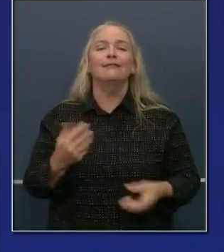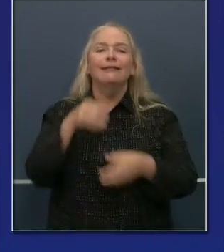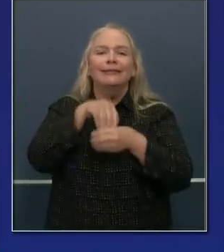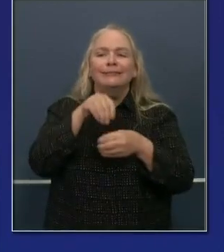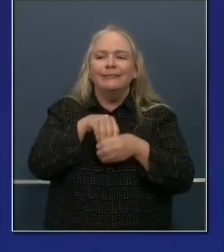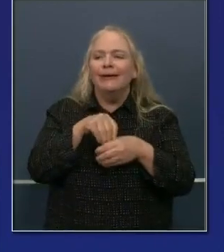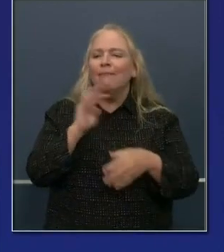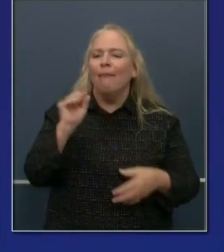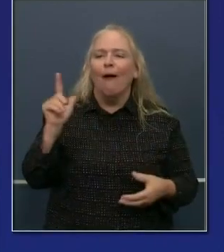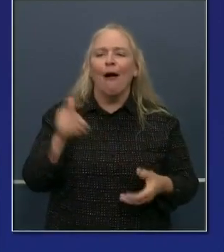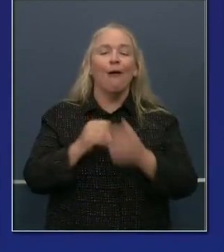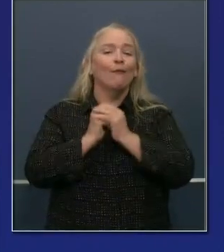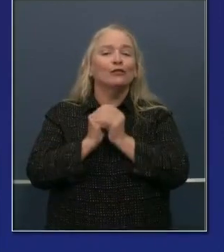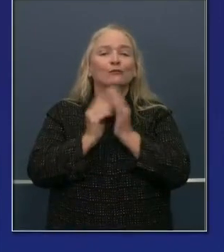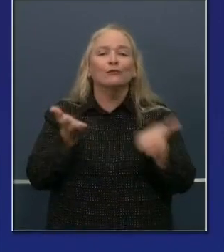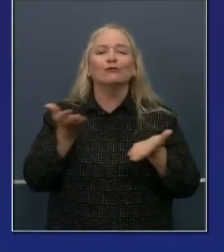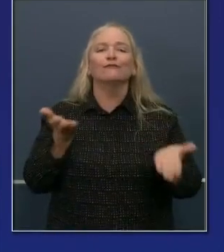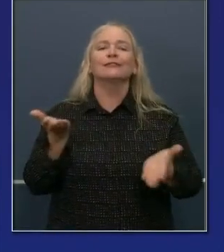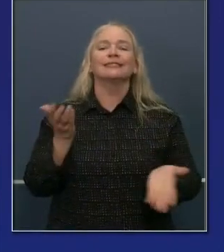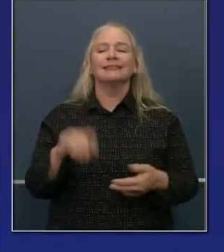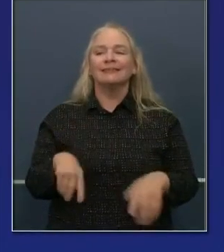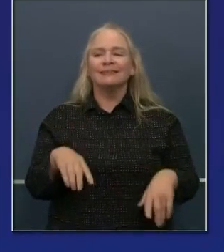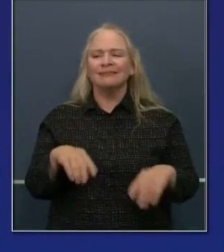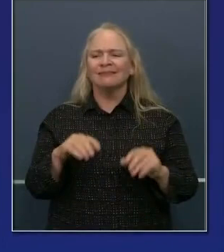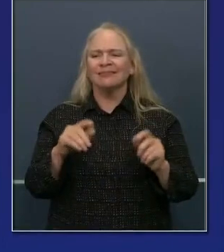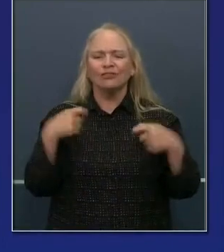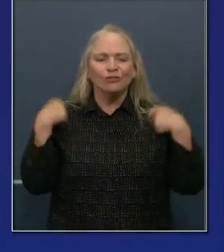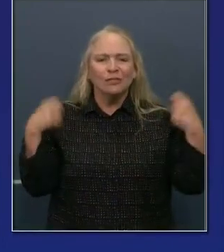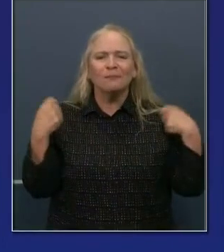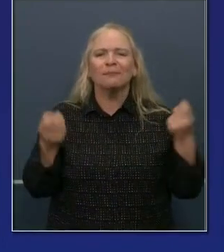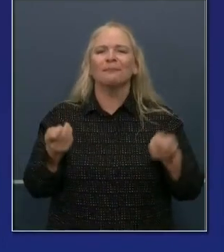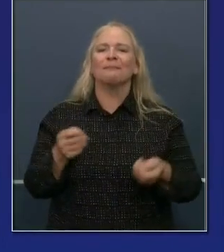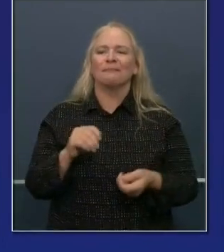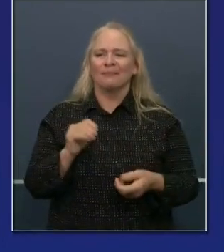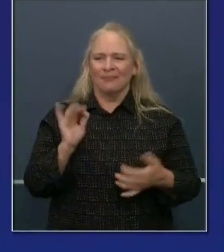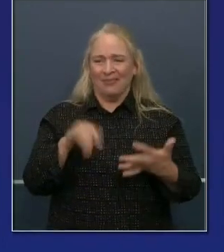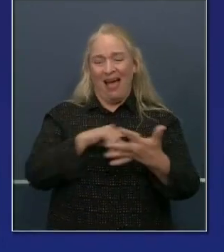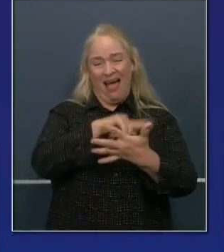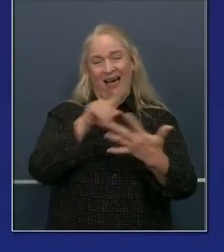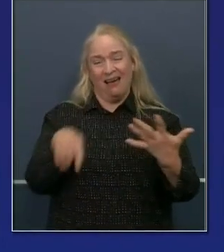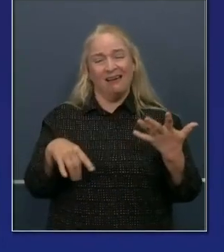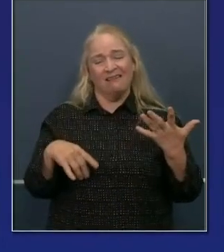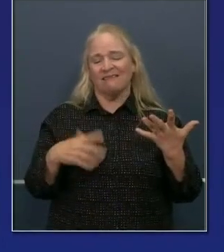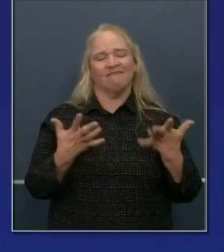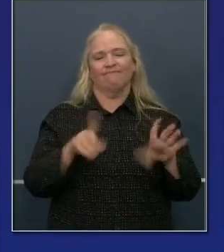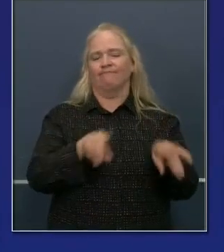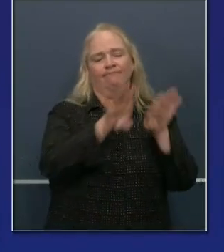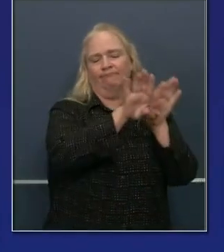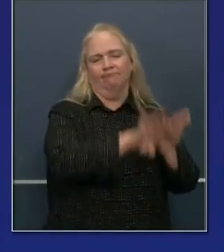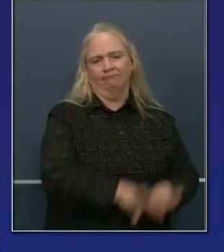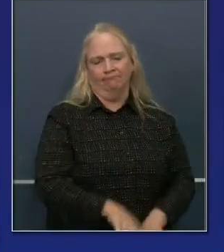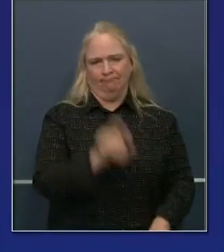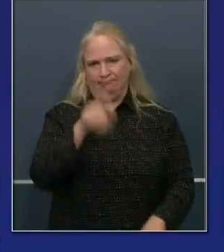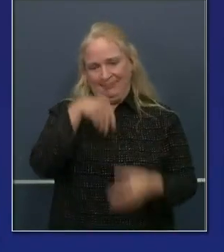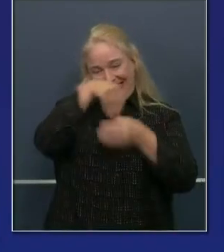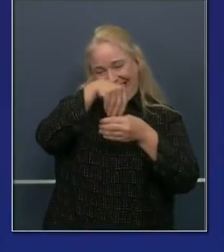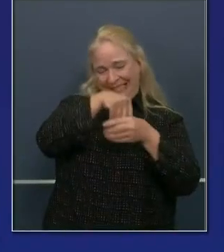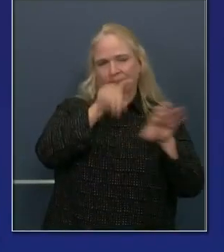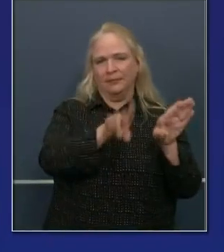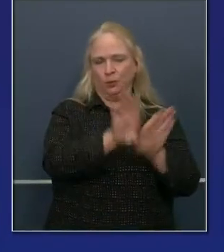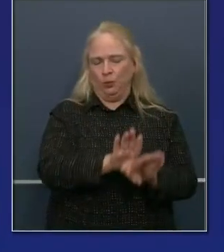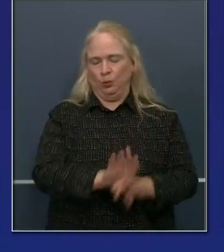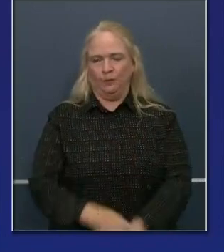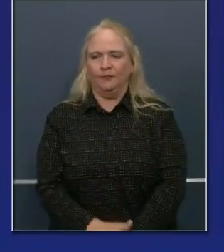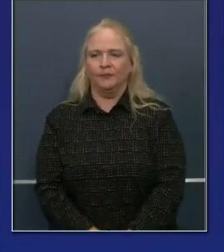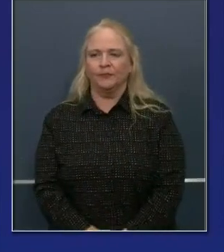worship services, fitness centers, and the like. As it relates to the total number of cases we're experiencing